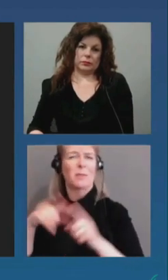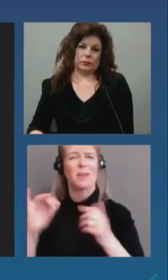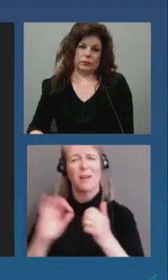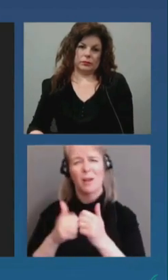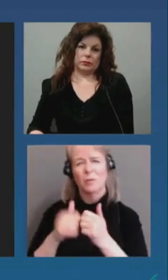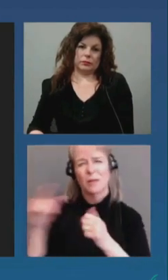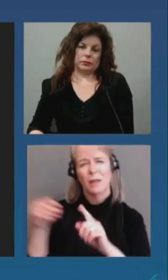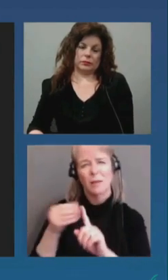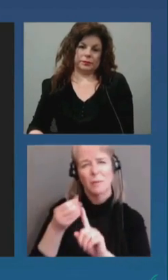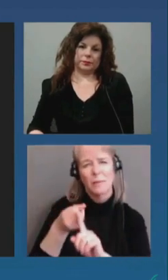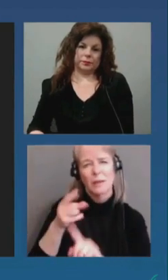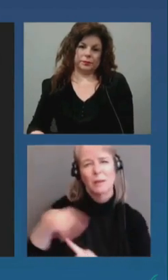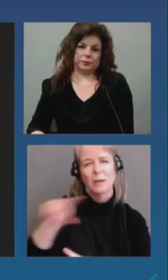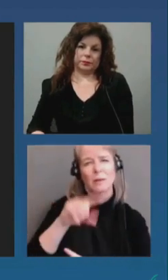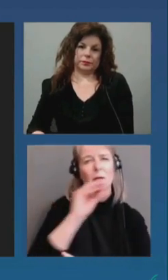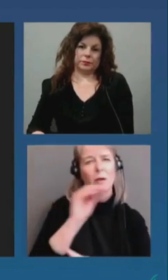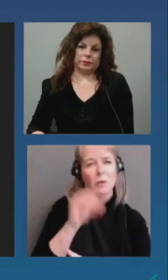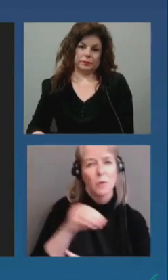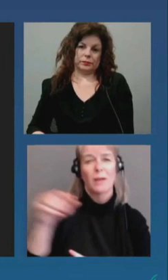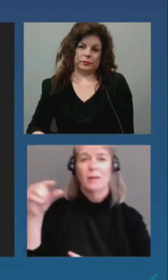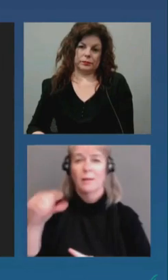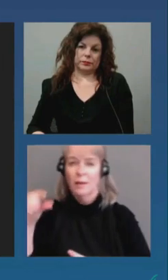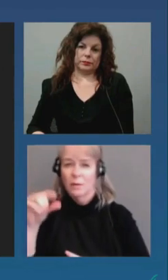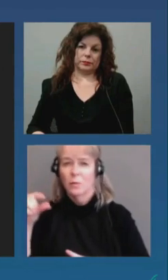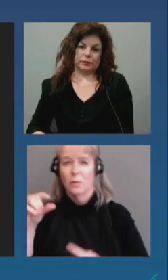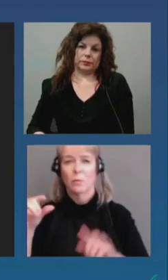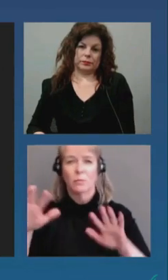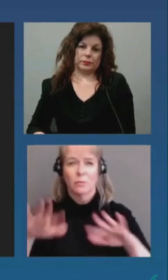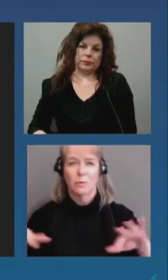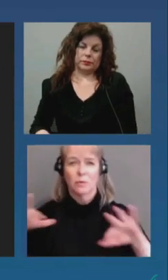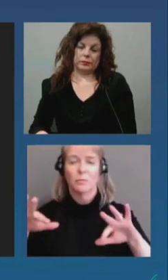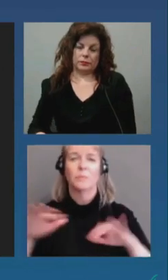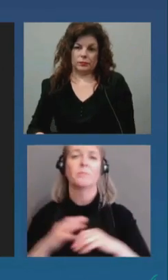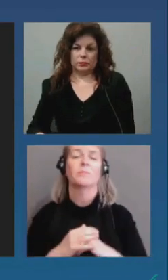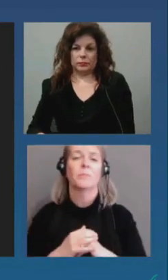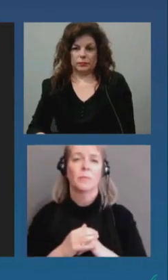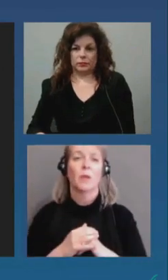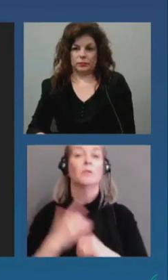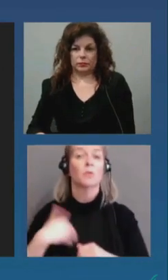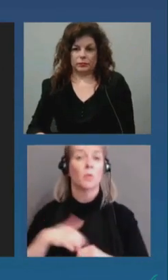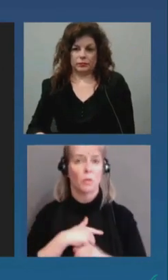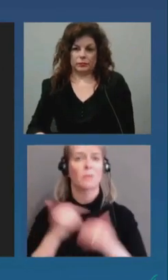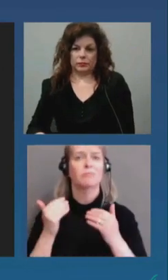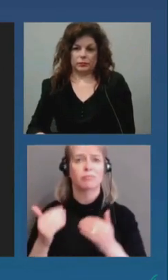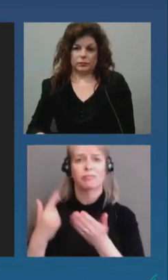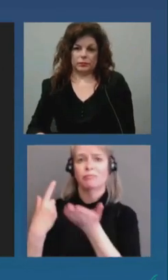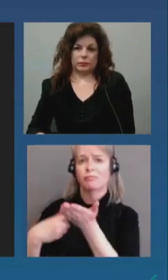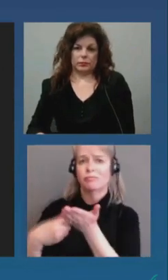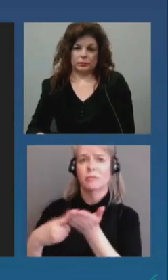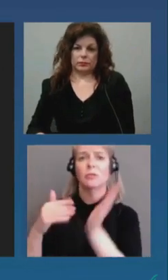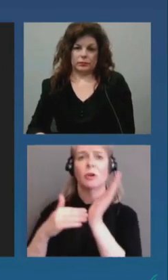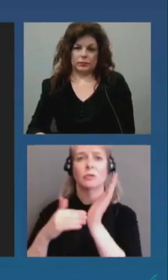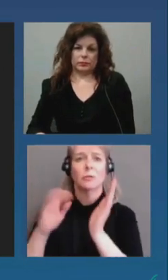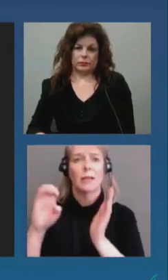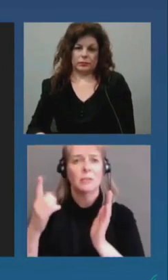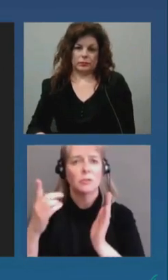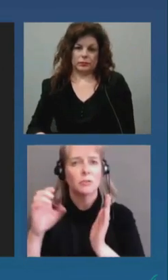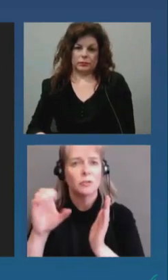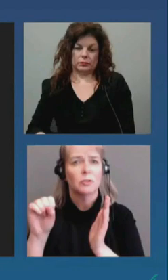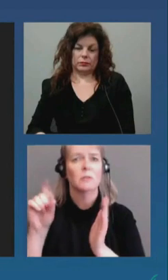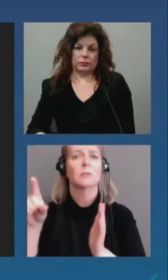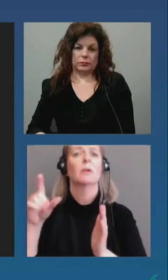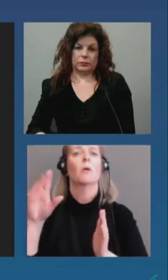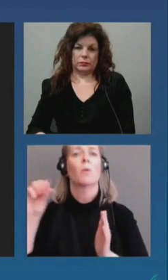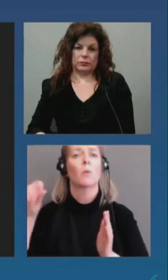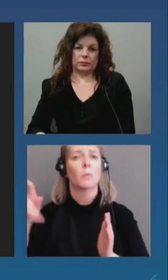and in the immediate region around. we commenced discussions with Dr. Etch's, Ottawa Public Health, General